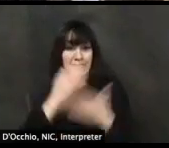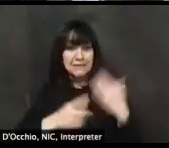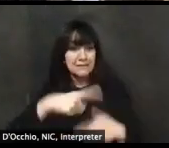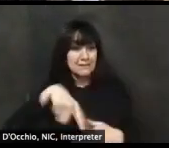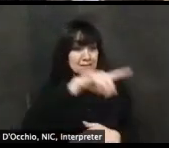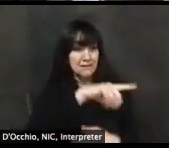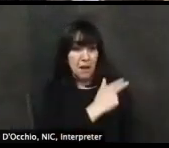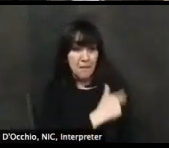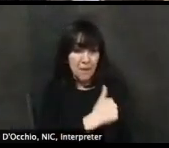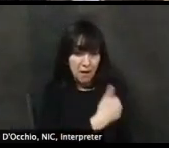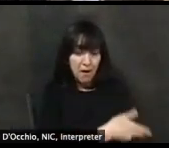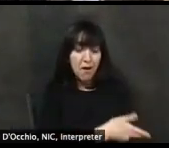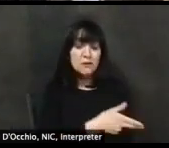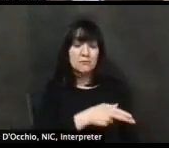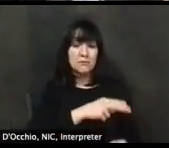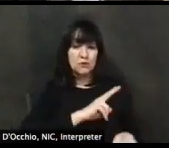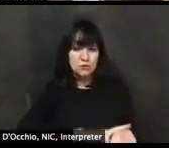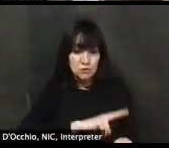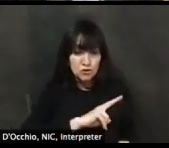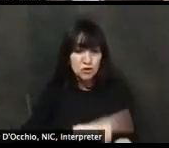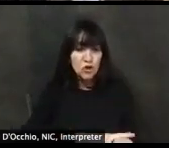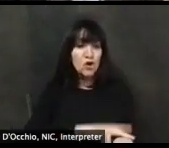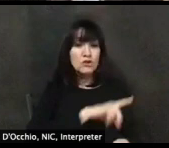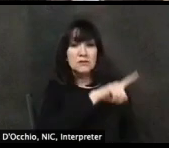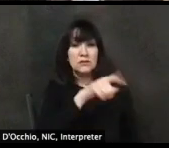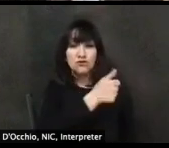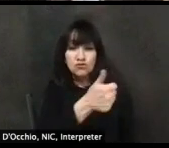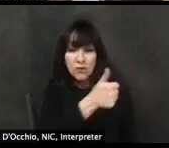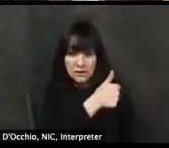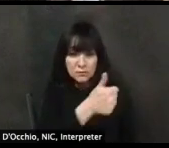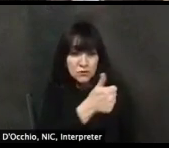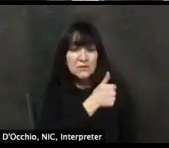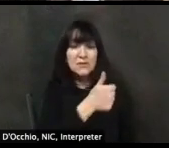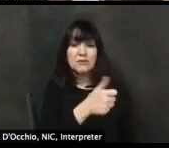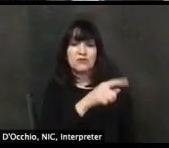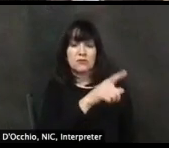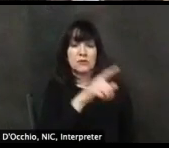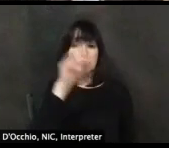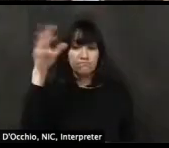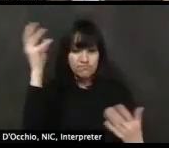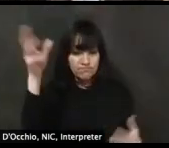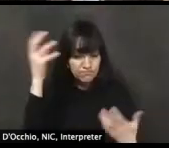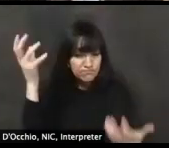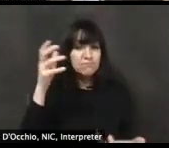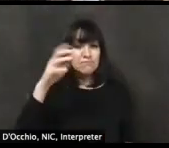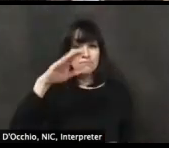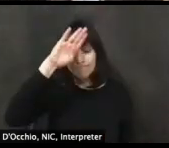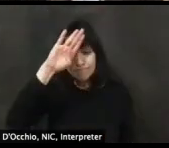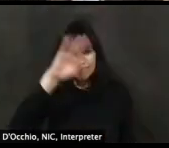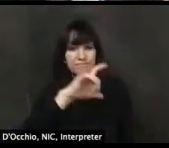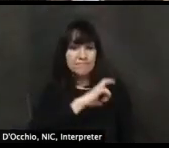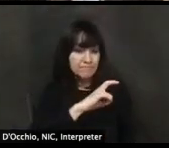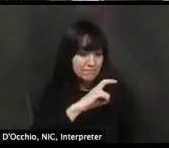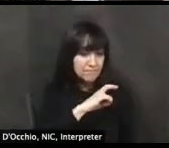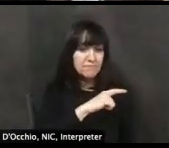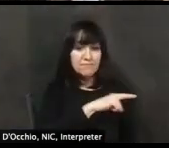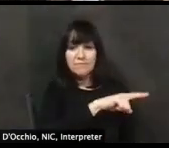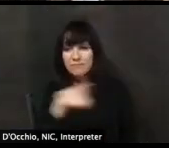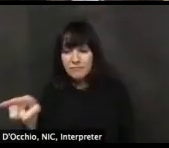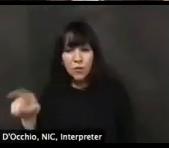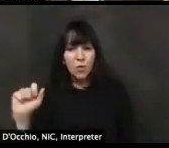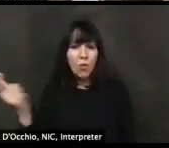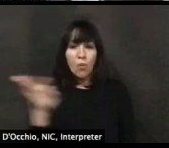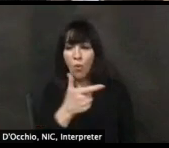transportation and also in other economic avenues in our state, uh, with members of the general assembly and our municipal leaders.